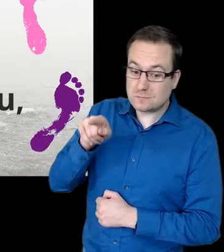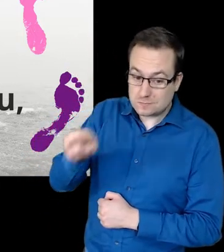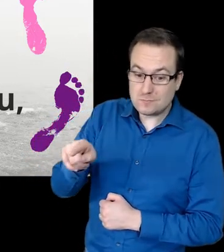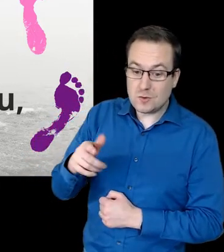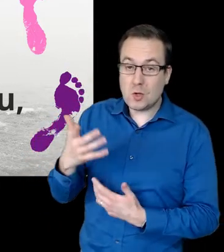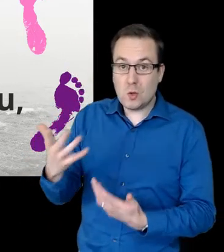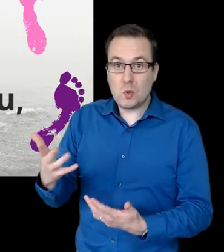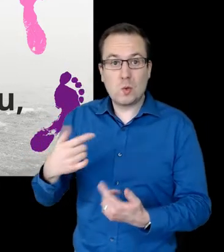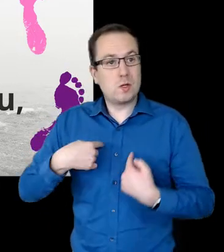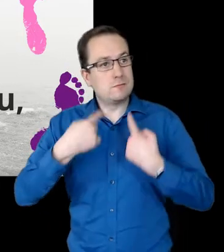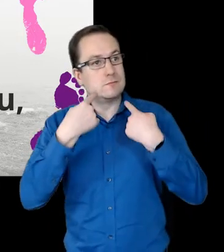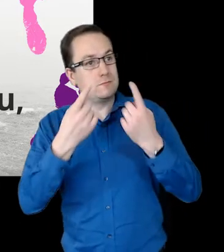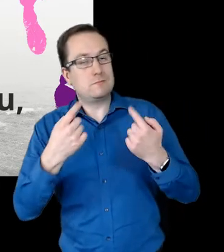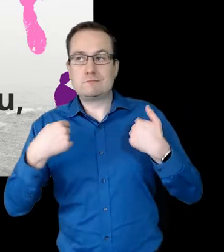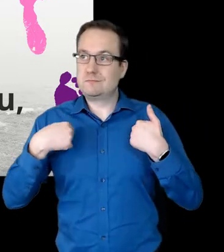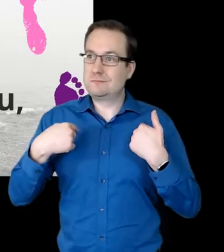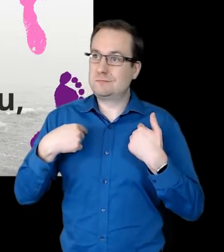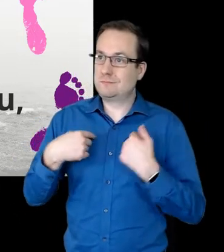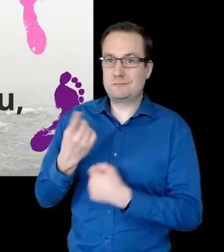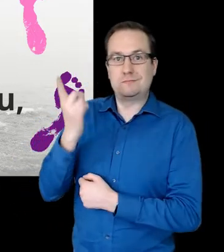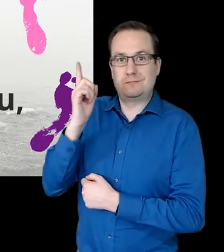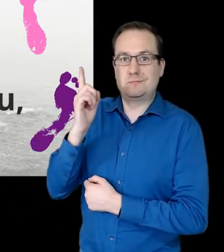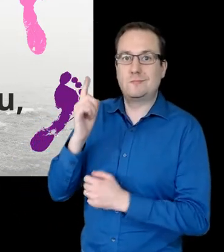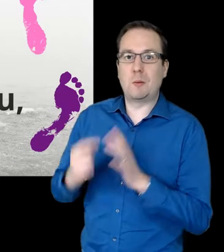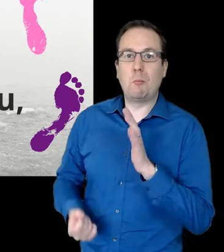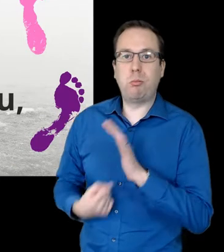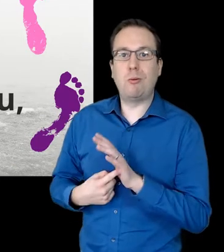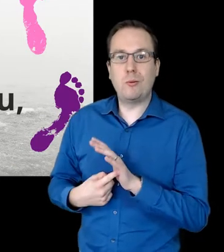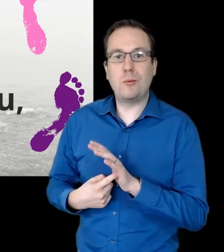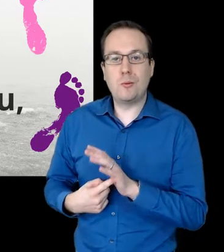in you and you believe?